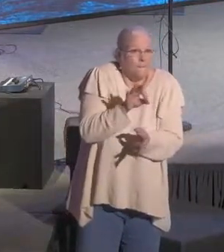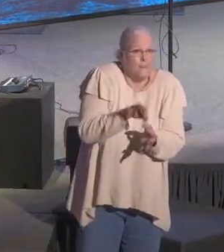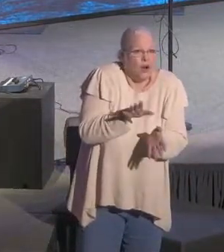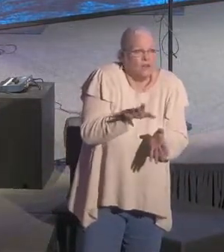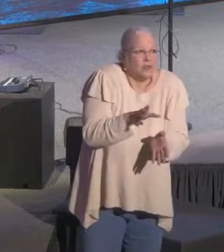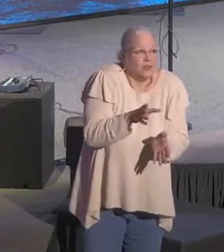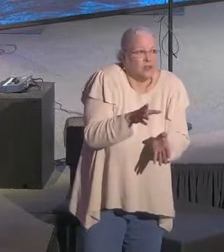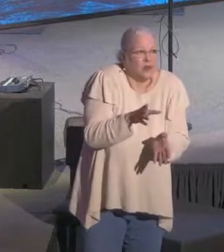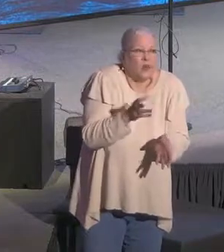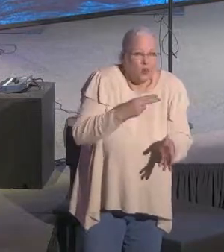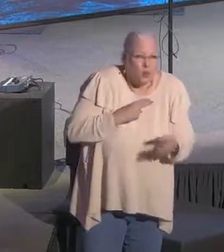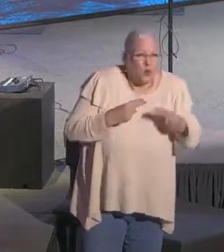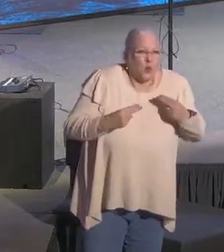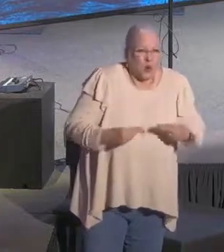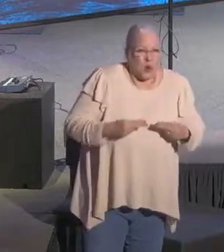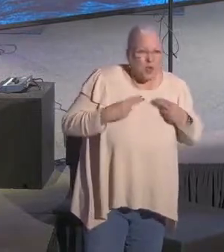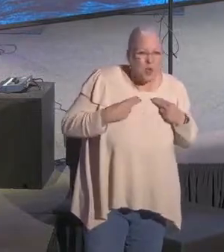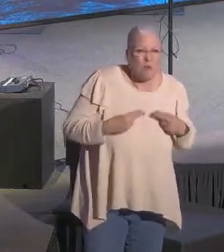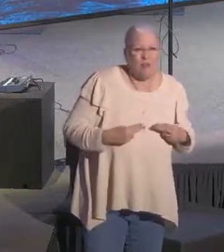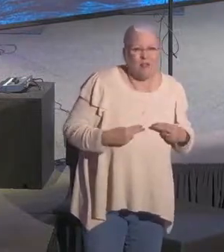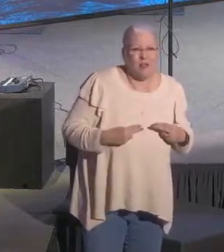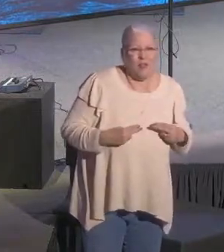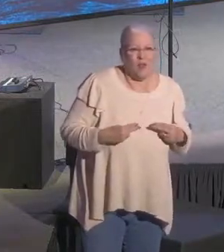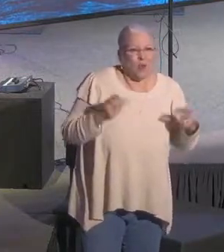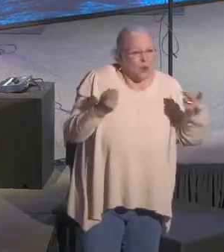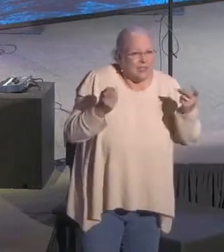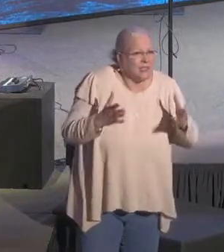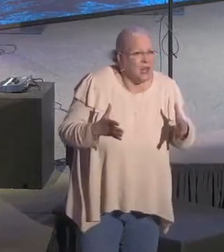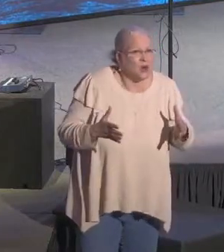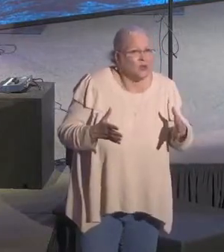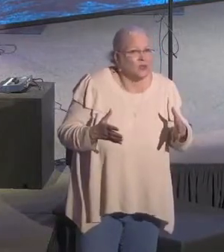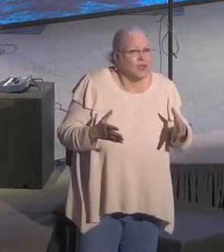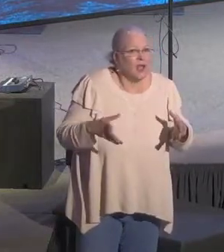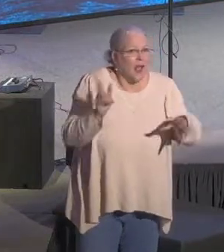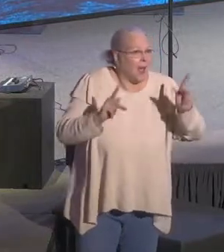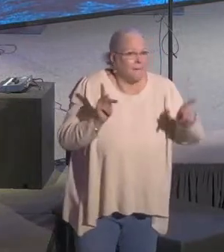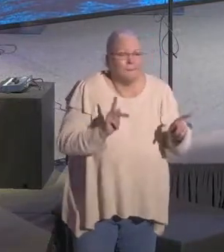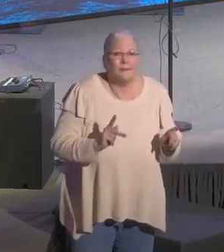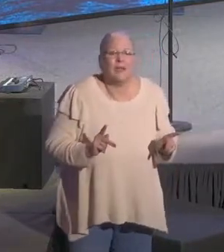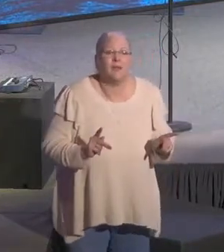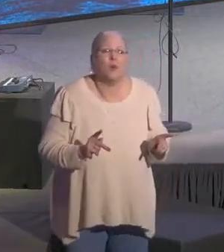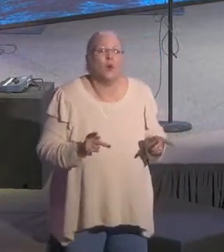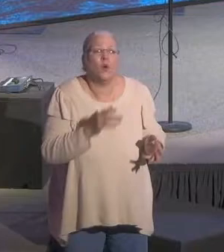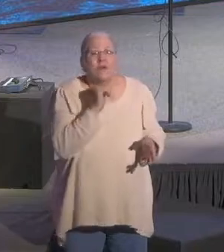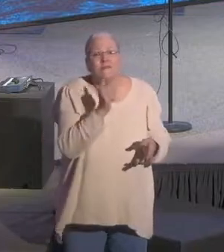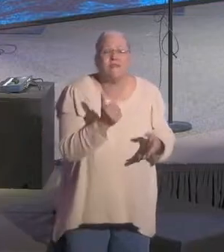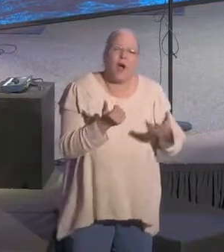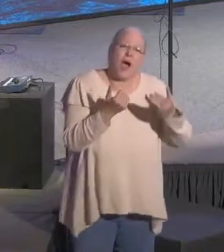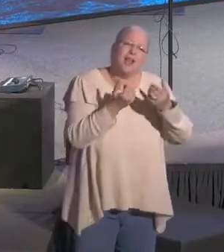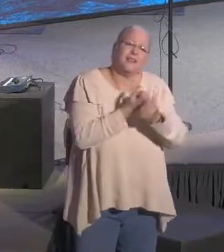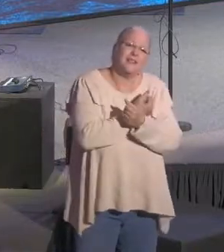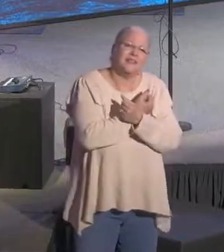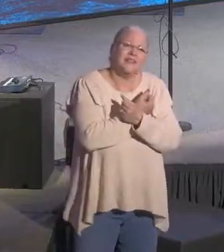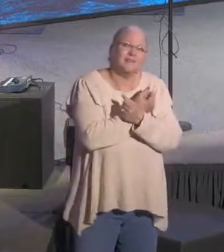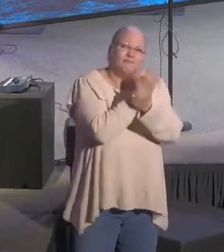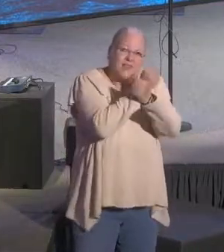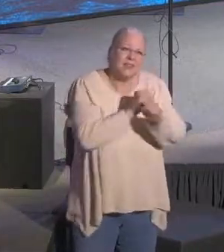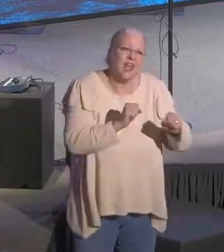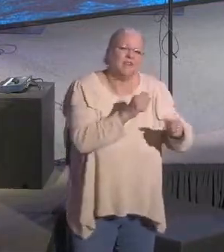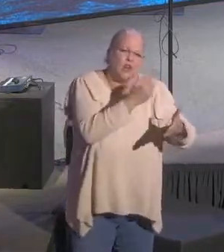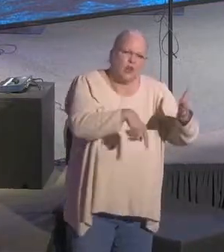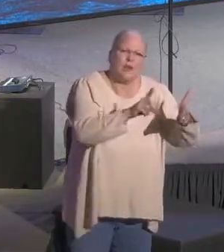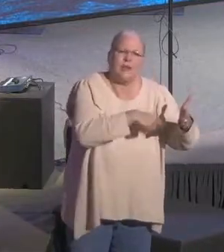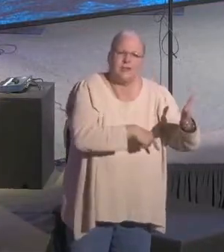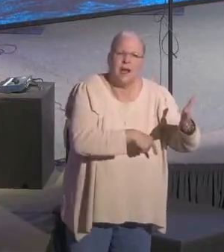We're people who are, we're sinners in need of a Savior, and people will say they'll criticize the church. They'll say the church, you know, has had